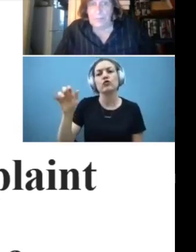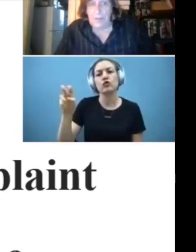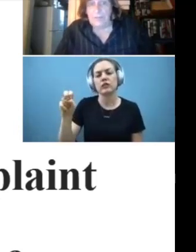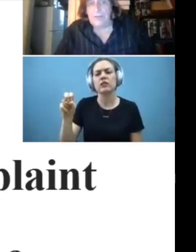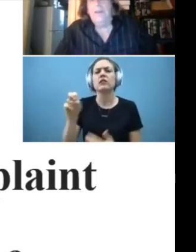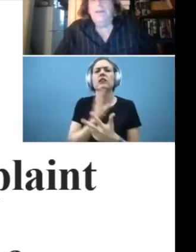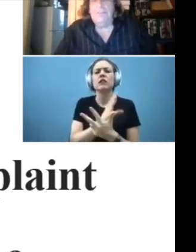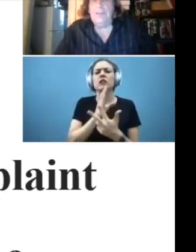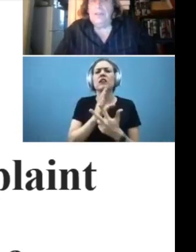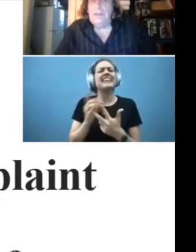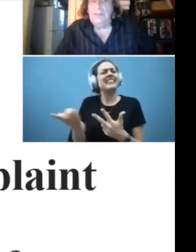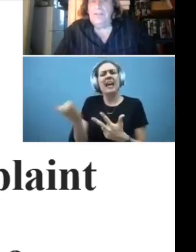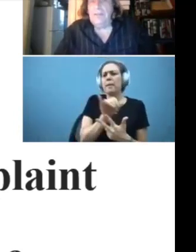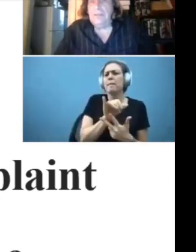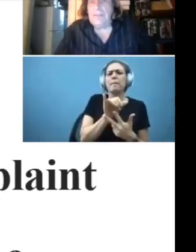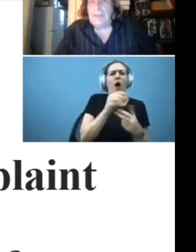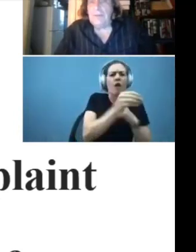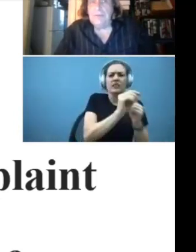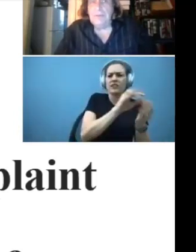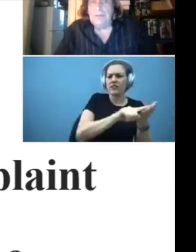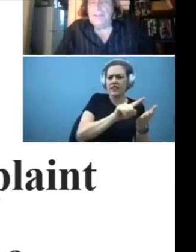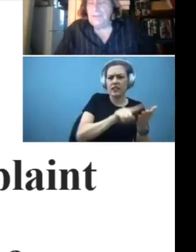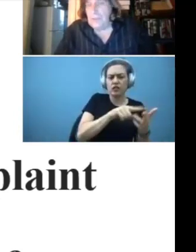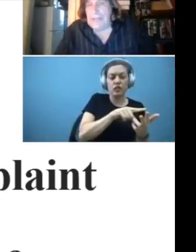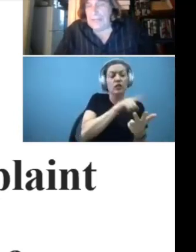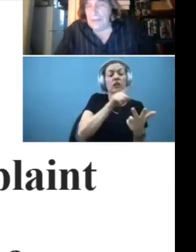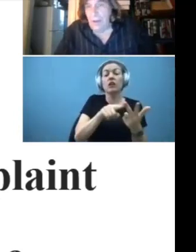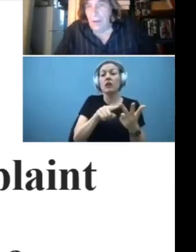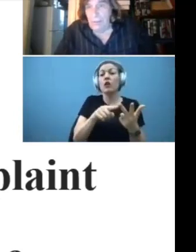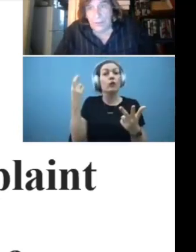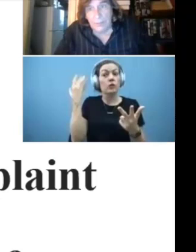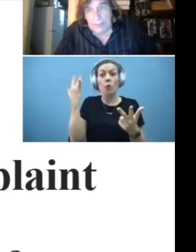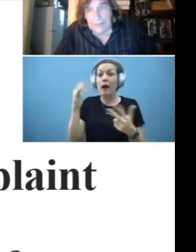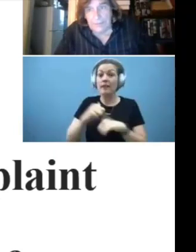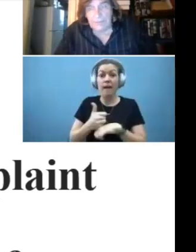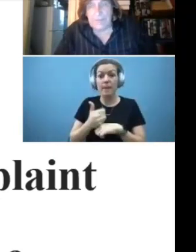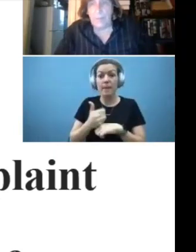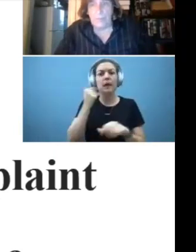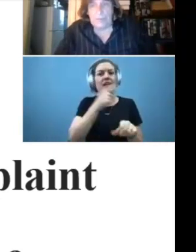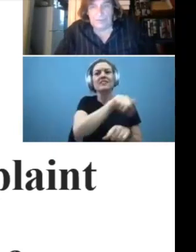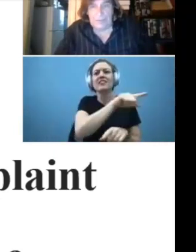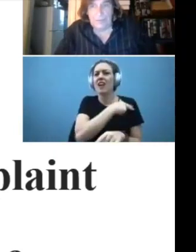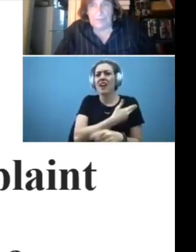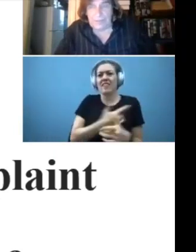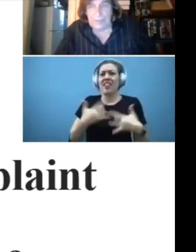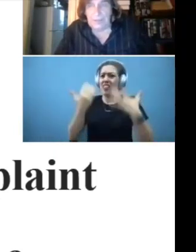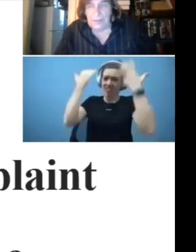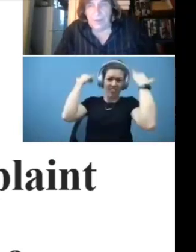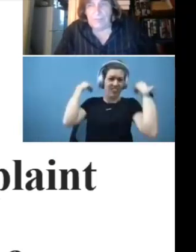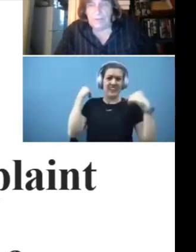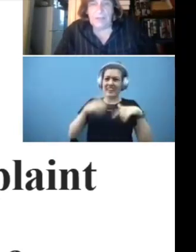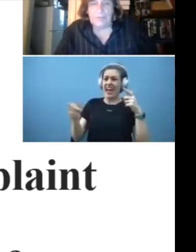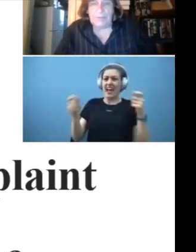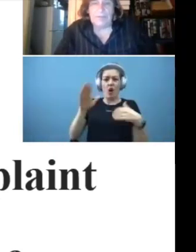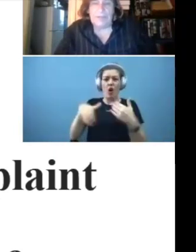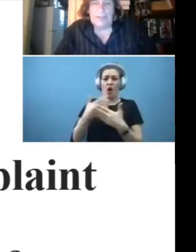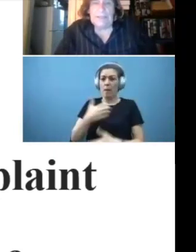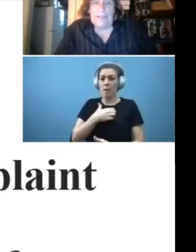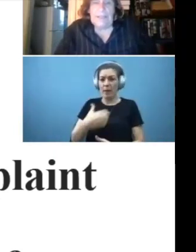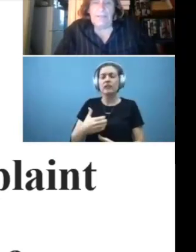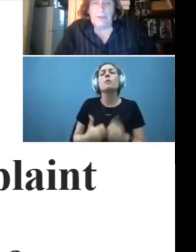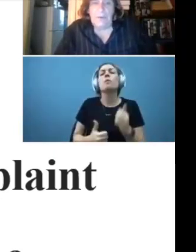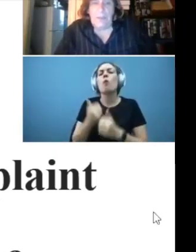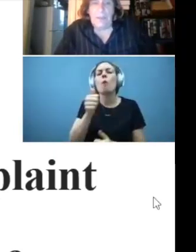created, because facilities felt that they just couldn't handle all the complaints that they were receiving, particularly the private hospitals.